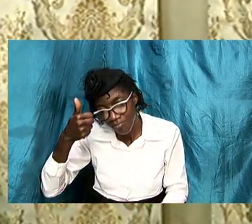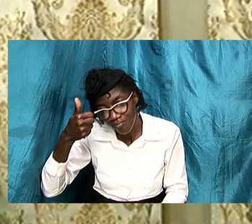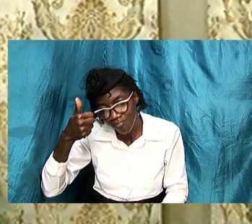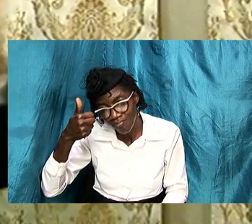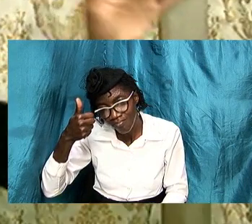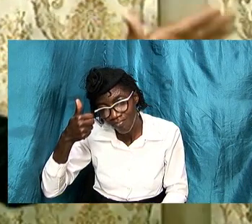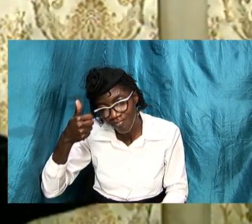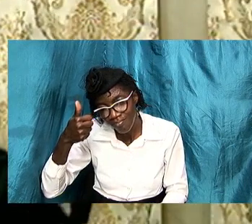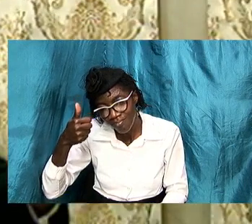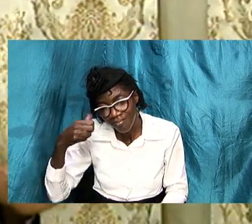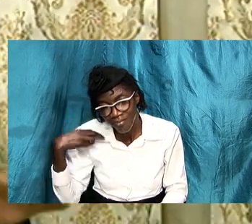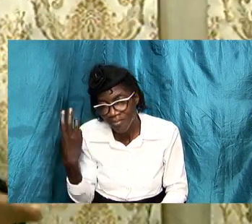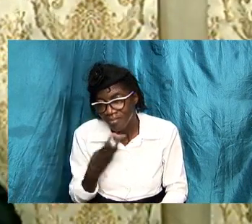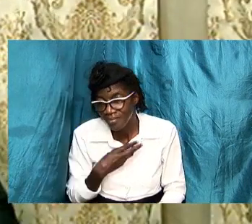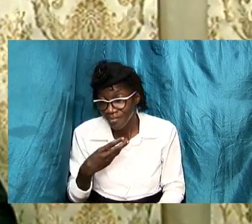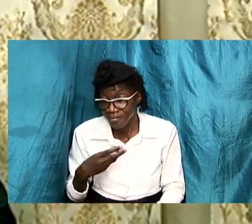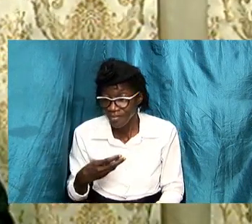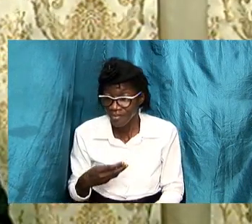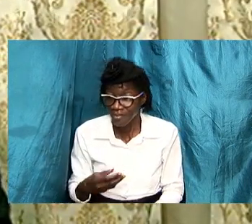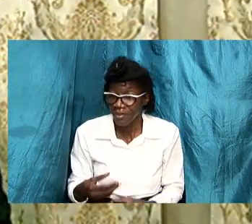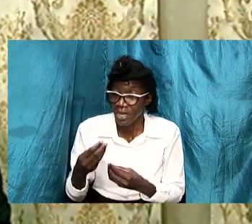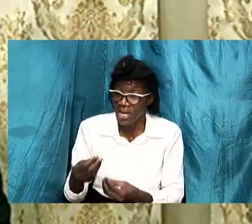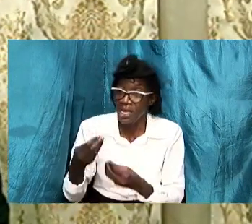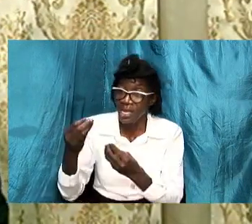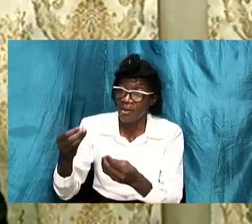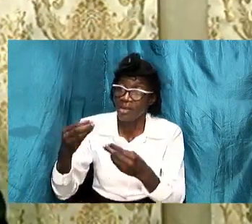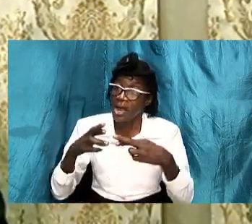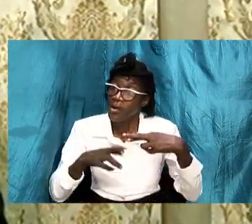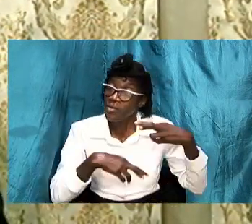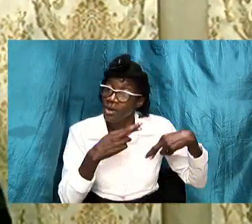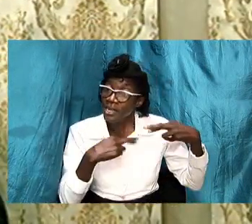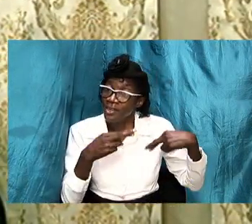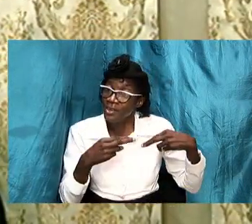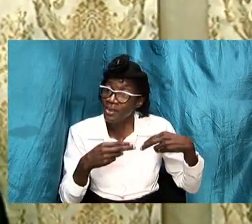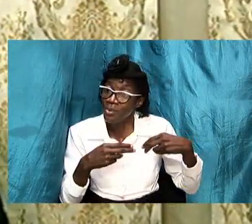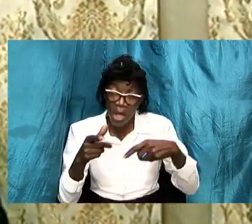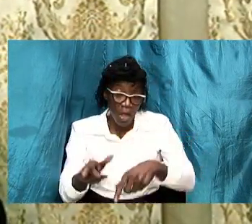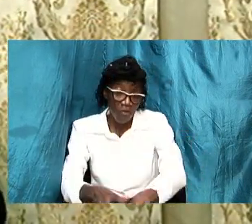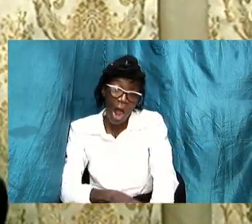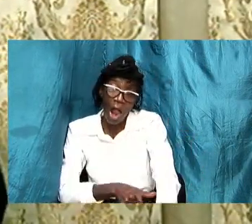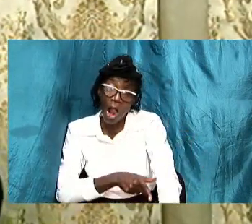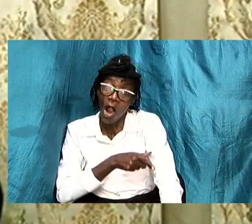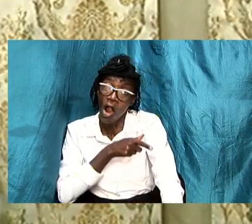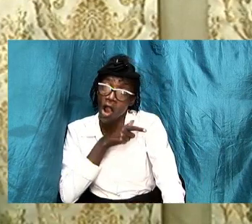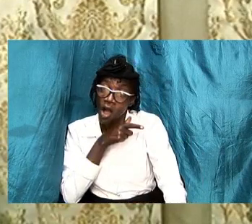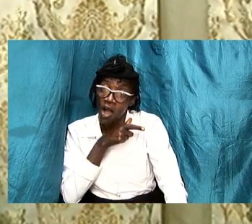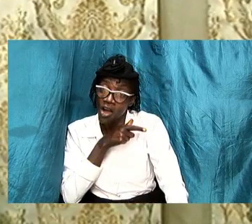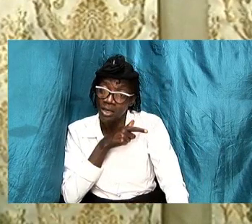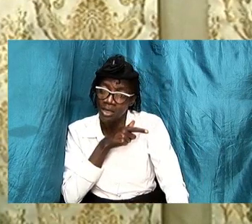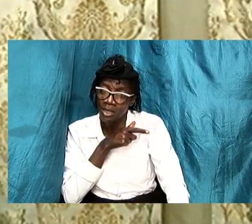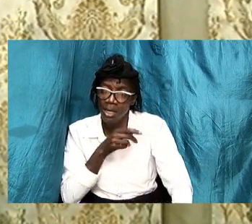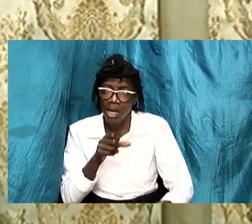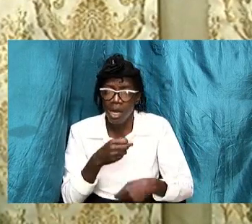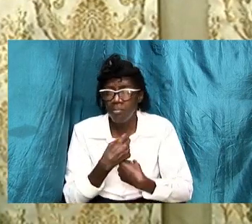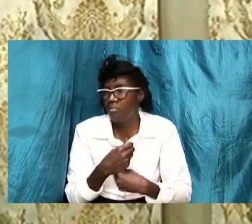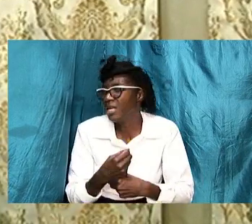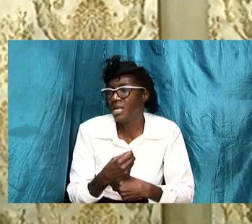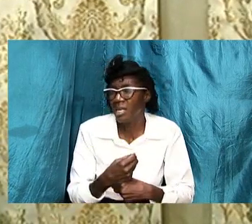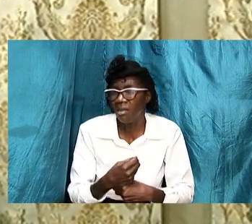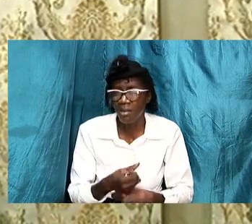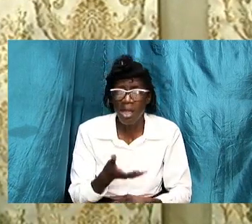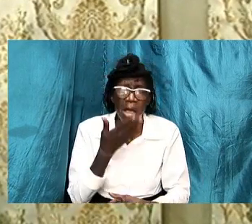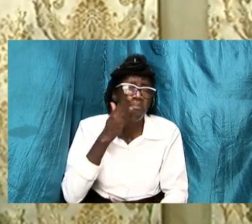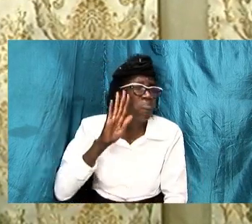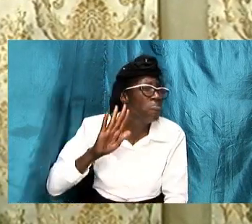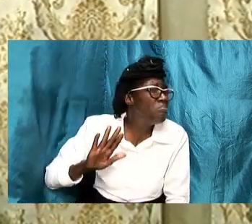we have carried our relationships for too long and cause it to be in disrepair because we have